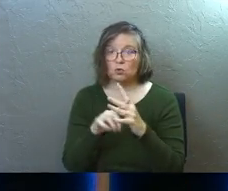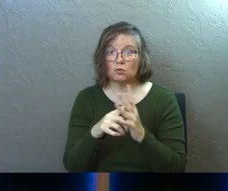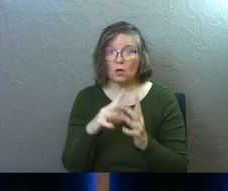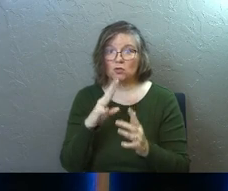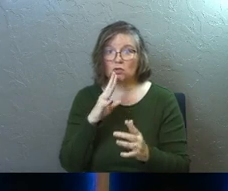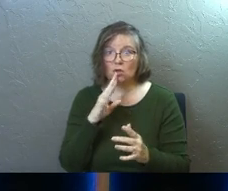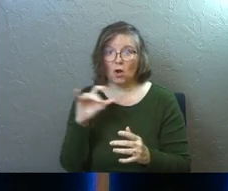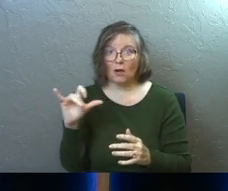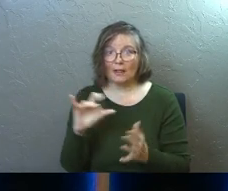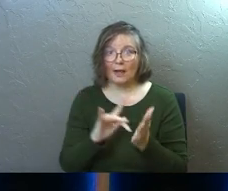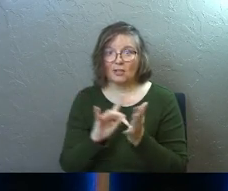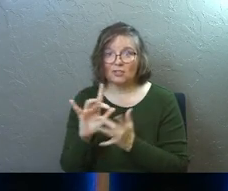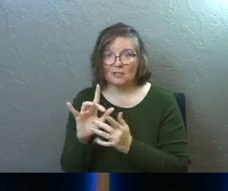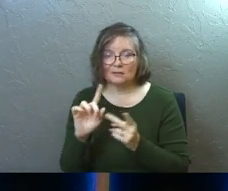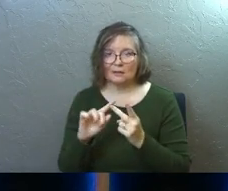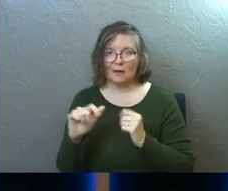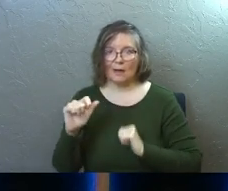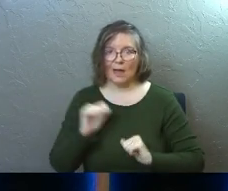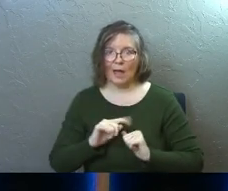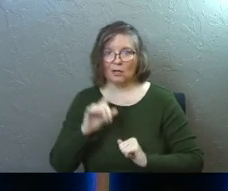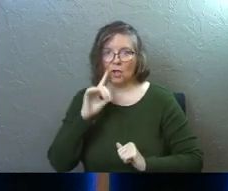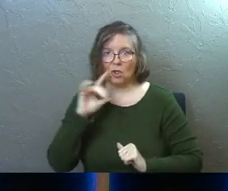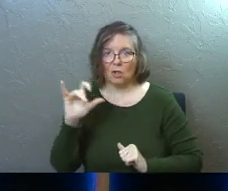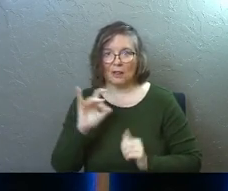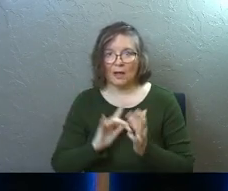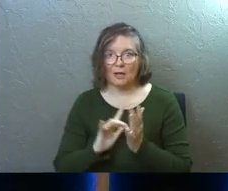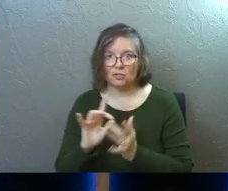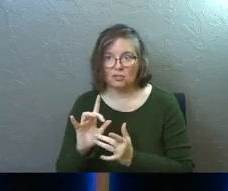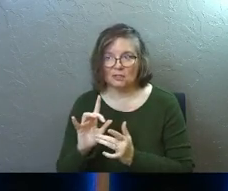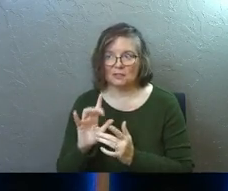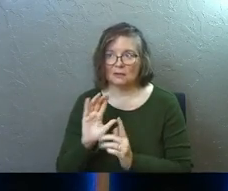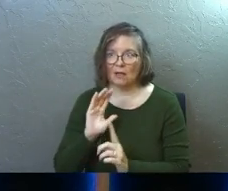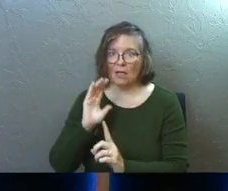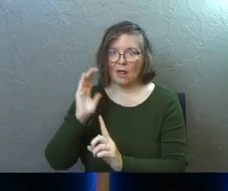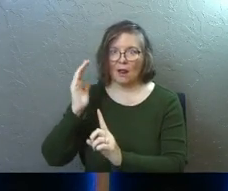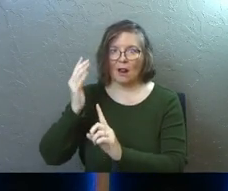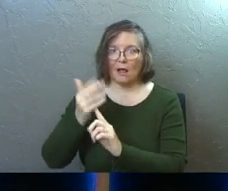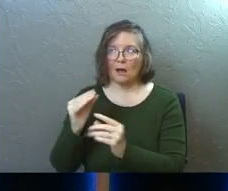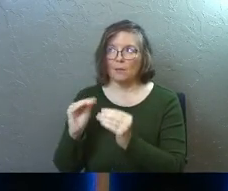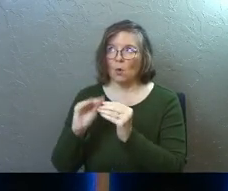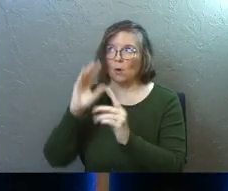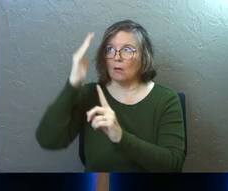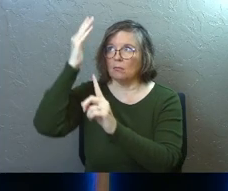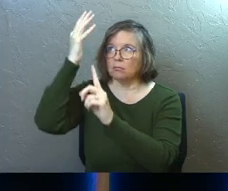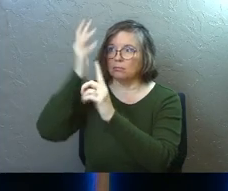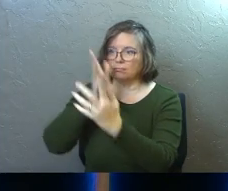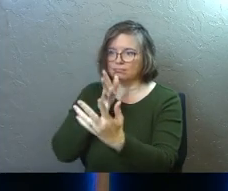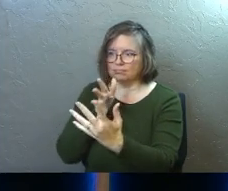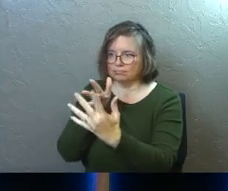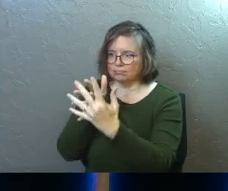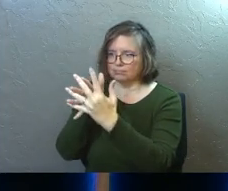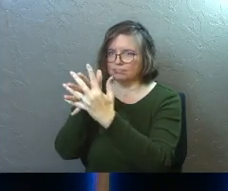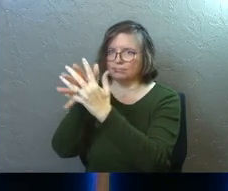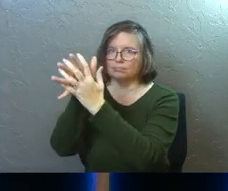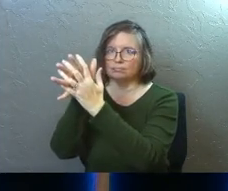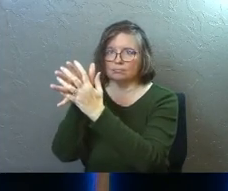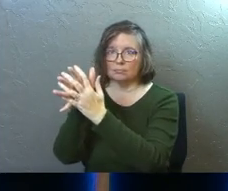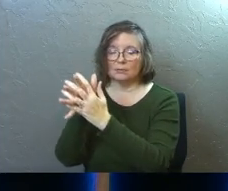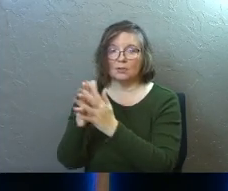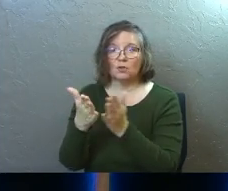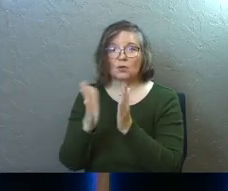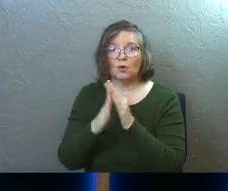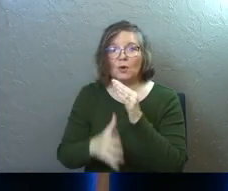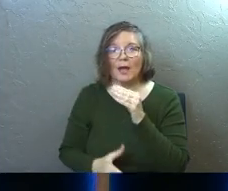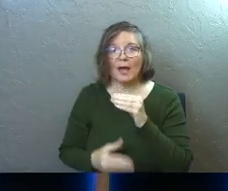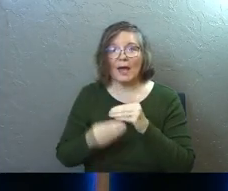Jesus, think like Jesus. That's godliness. And then you're going to add to your godliness, brotherly affection, which for you Greek people, that's phileo, right?